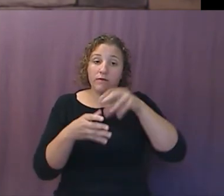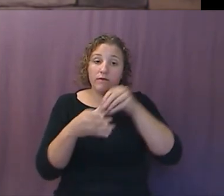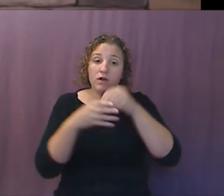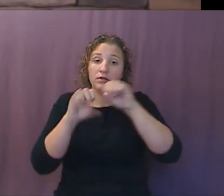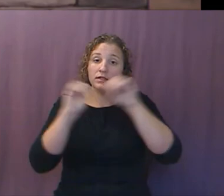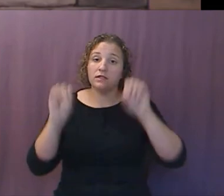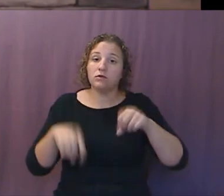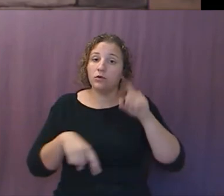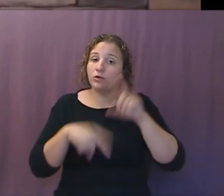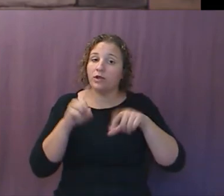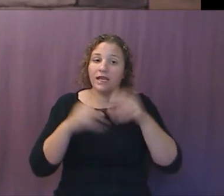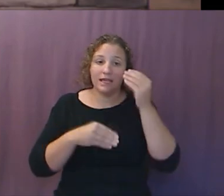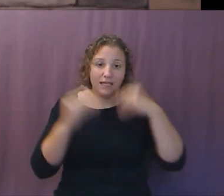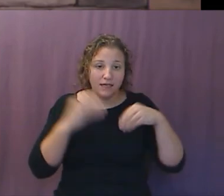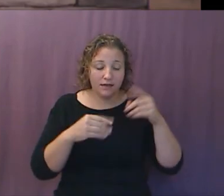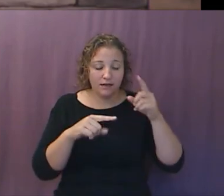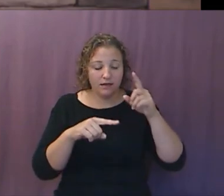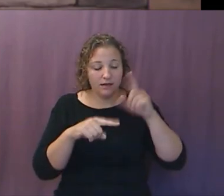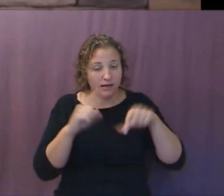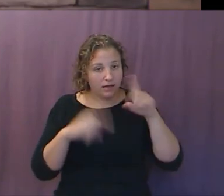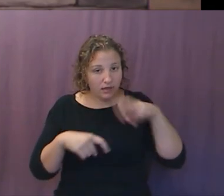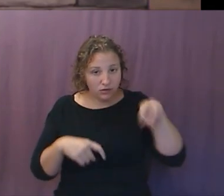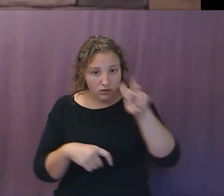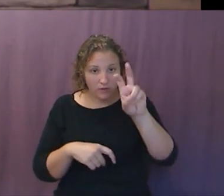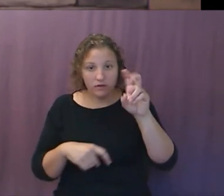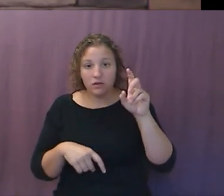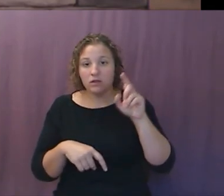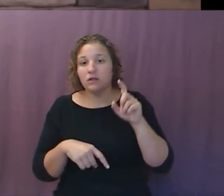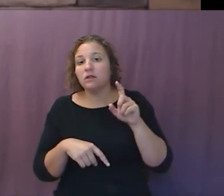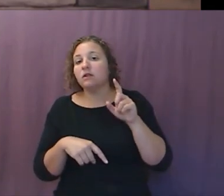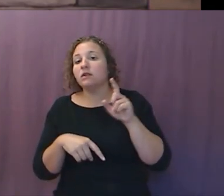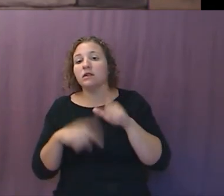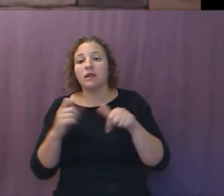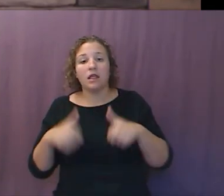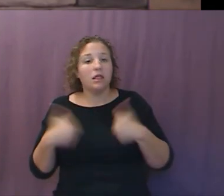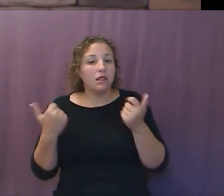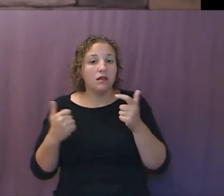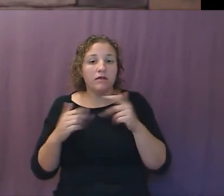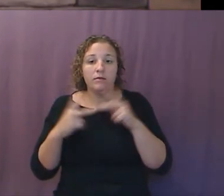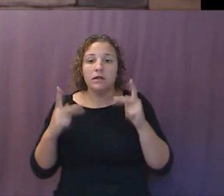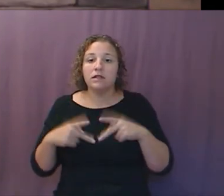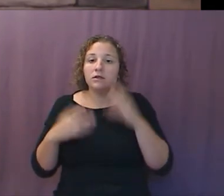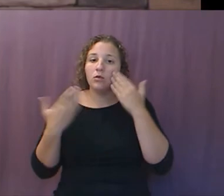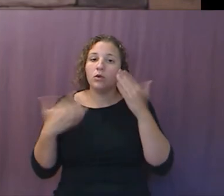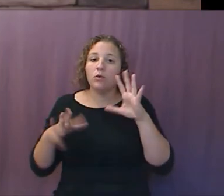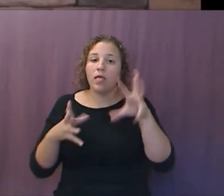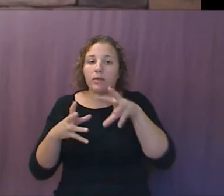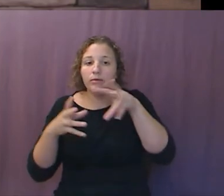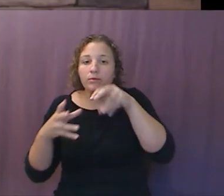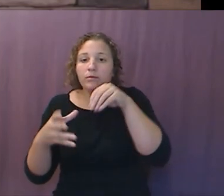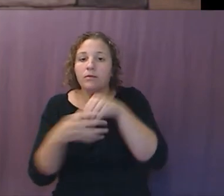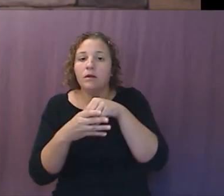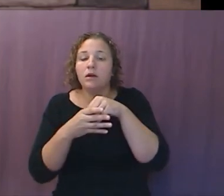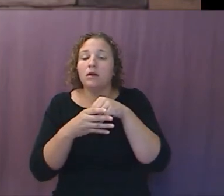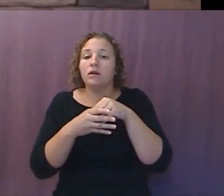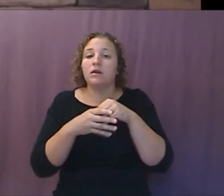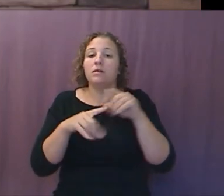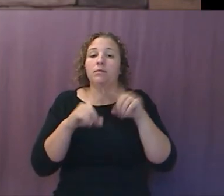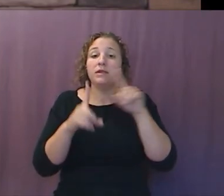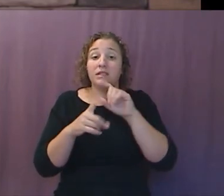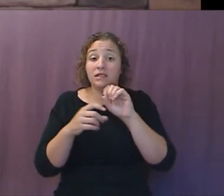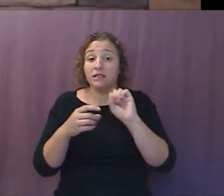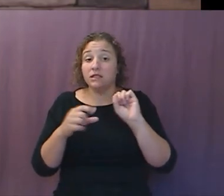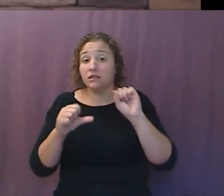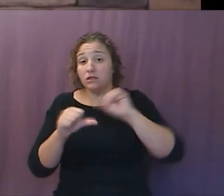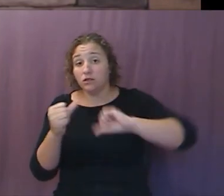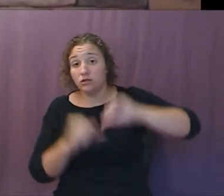to eat. You could be denied travel. You could be denied places to live. You might even be fired. You have no idea how encompassing it is, but the social credit system of